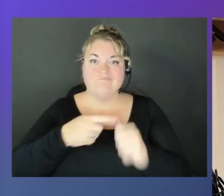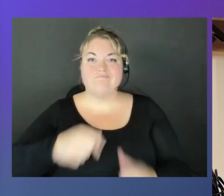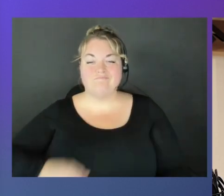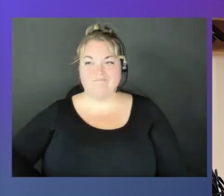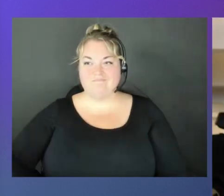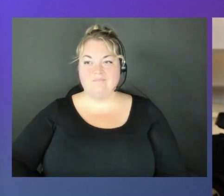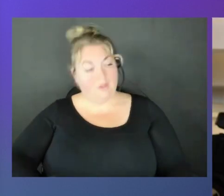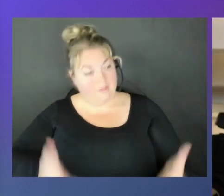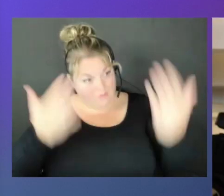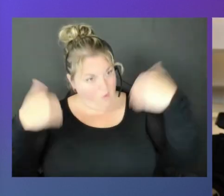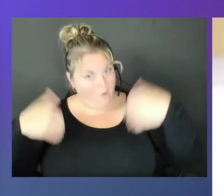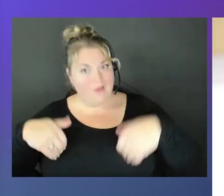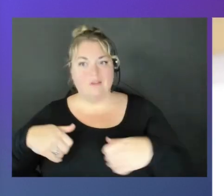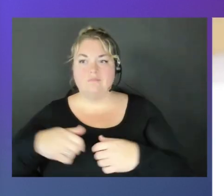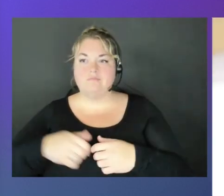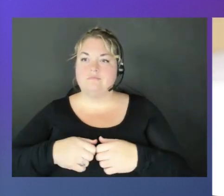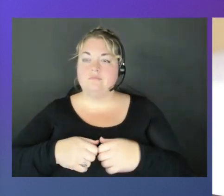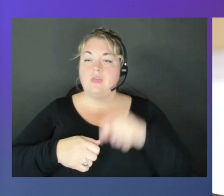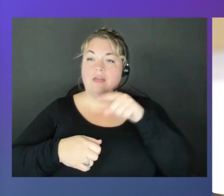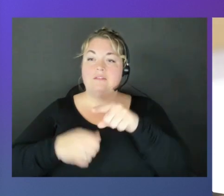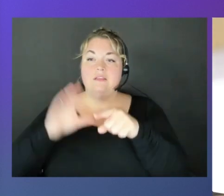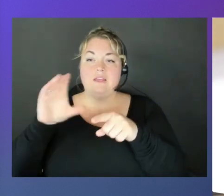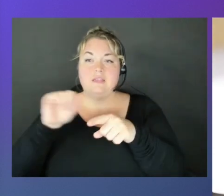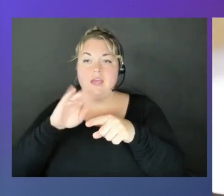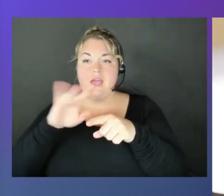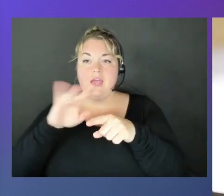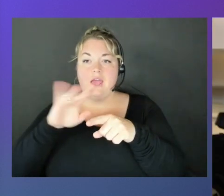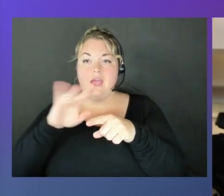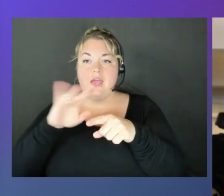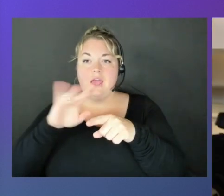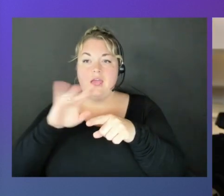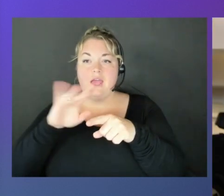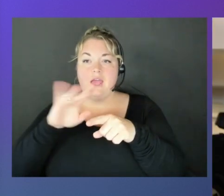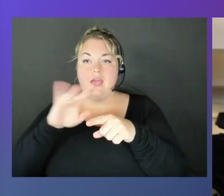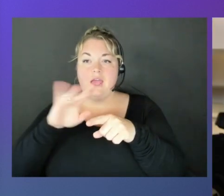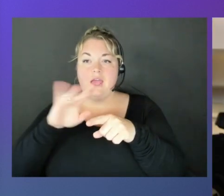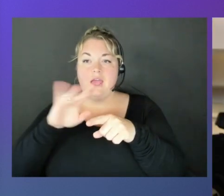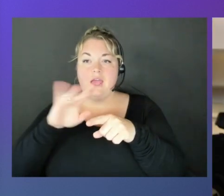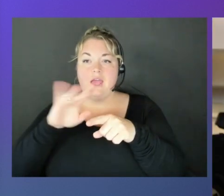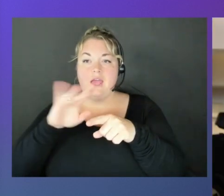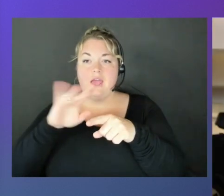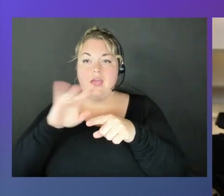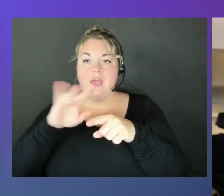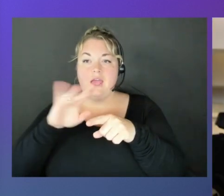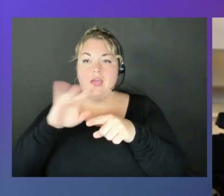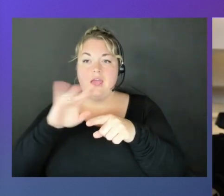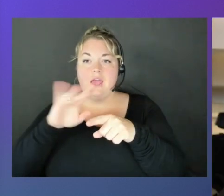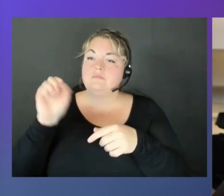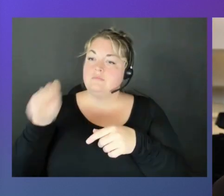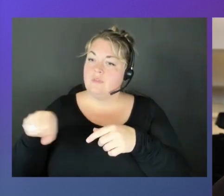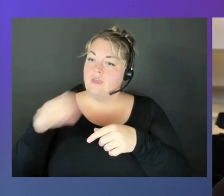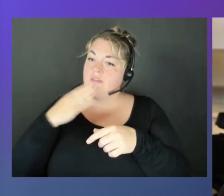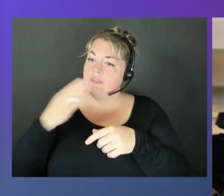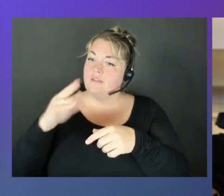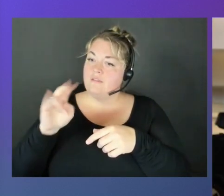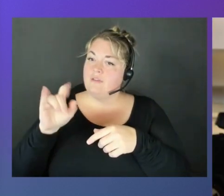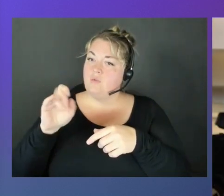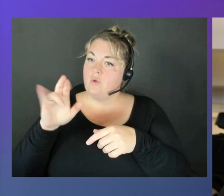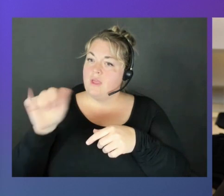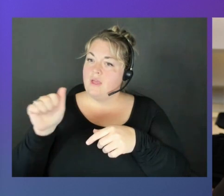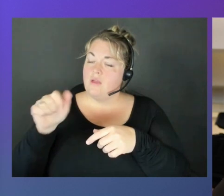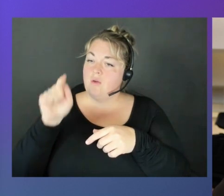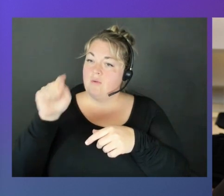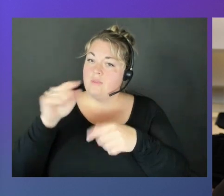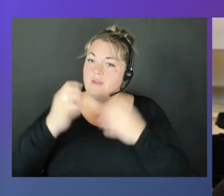Let's go outside. I see those cables coming from cameras. What's going on here? Yeah. Thanks, Victoria. So what we have on that vehicle is